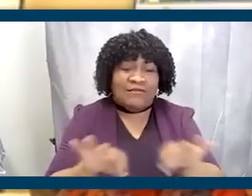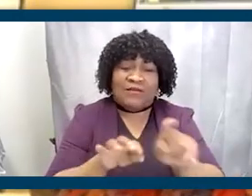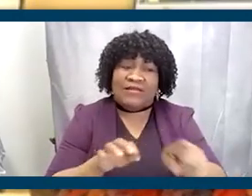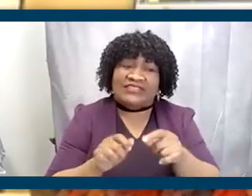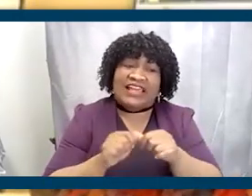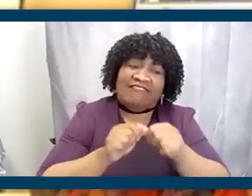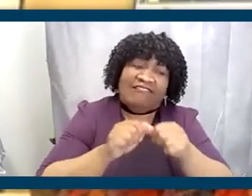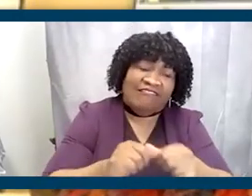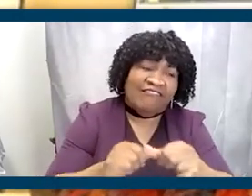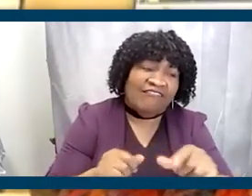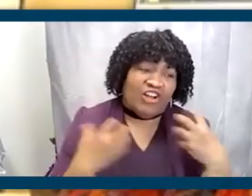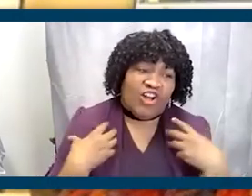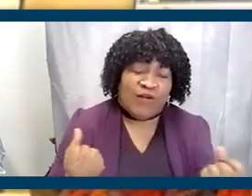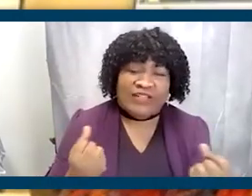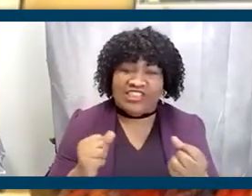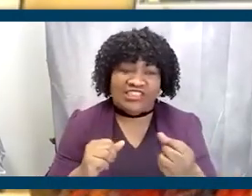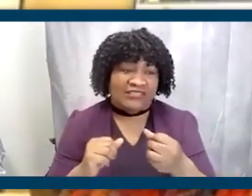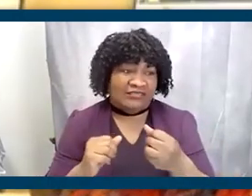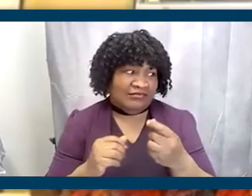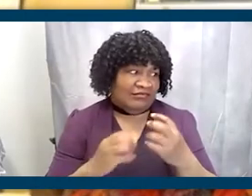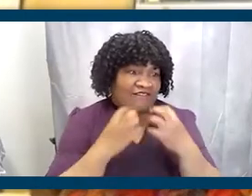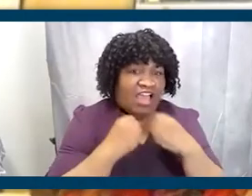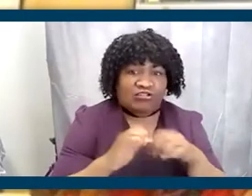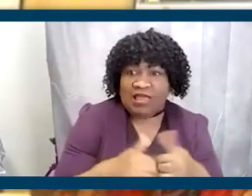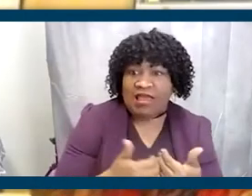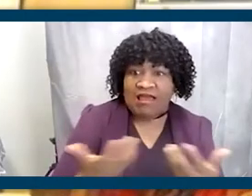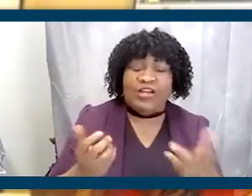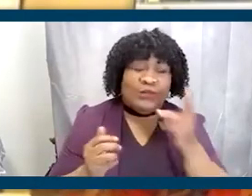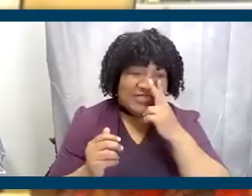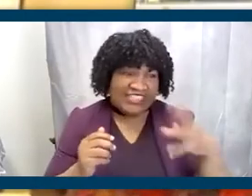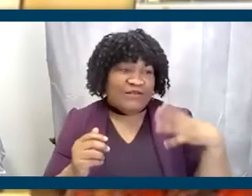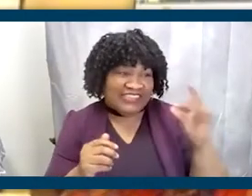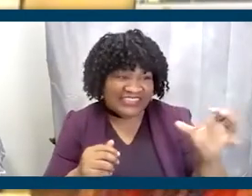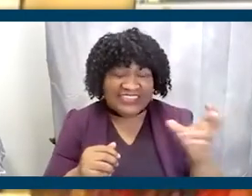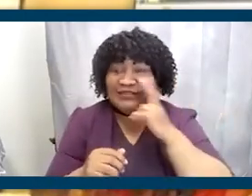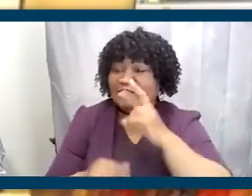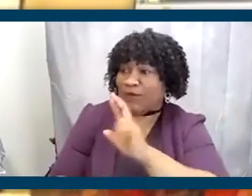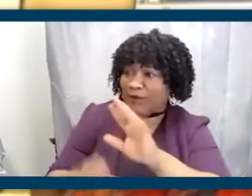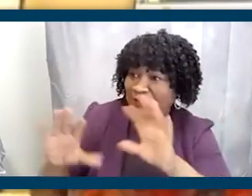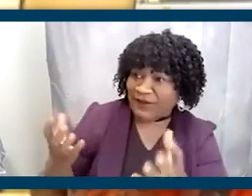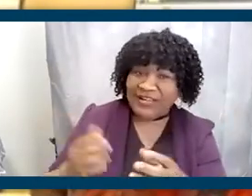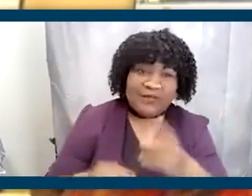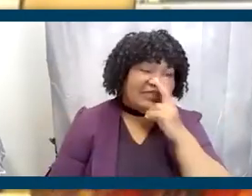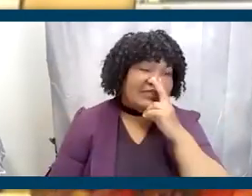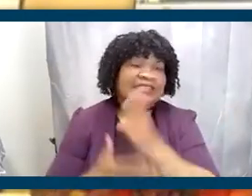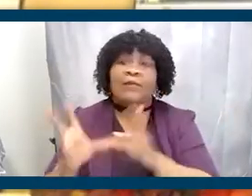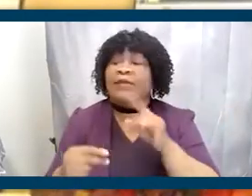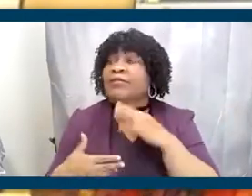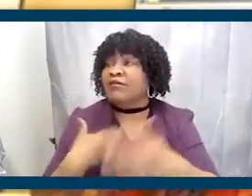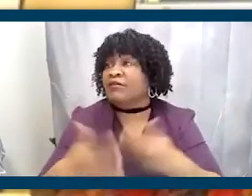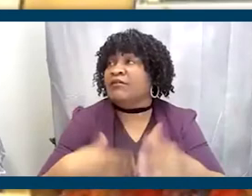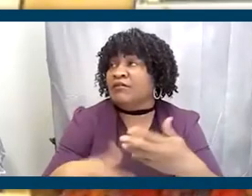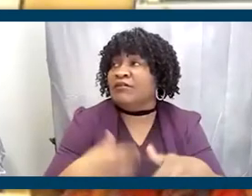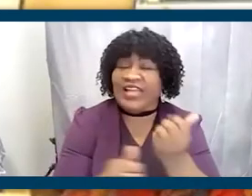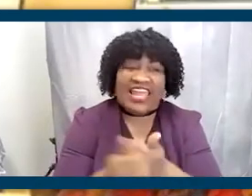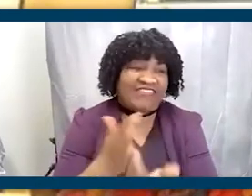And there is a shortage of courage. We see it in, in, in Washington and the Republican party. see people who go along with any and everything that they can find,